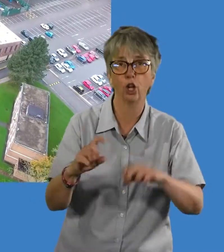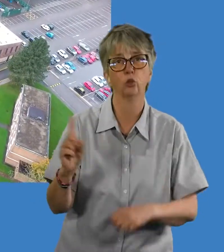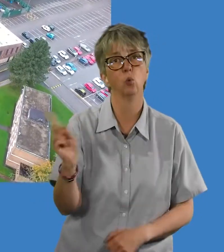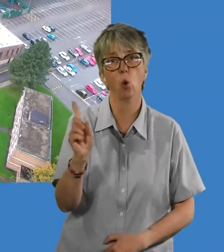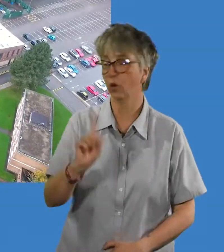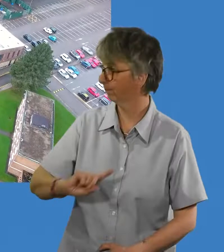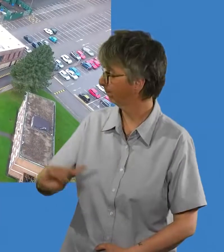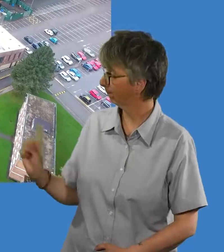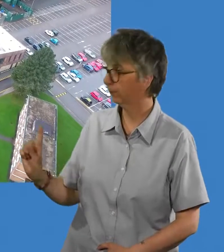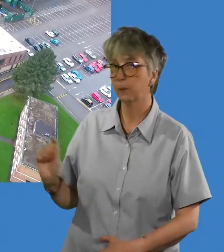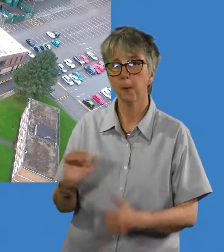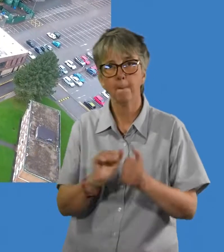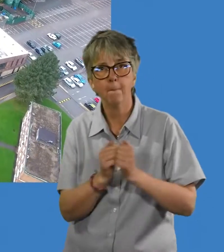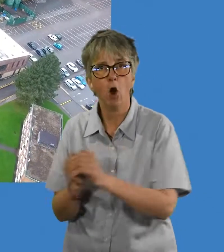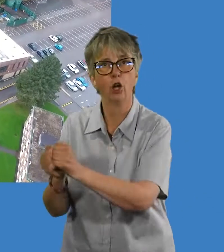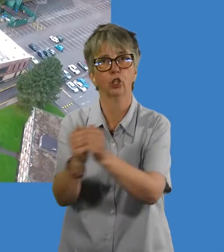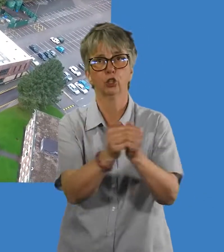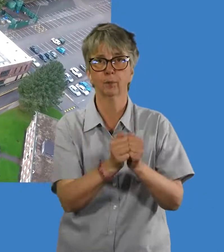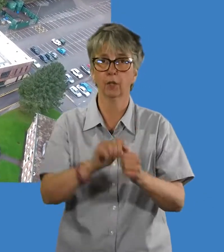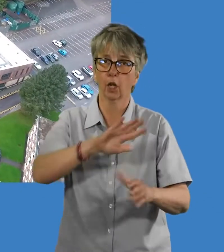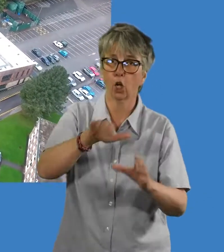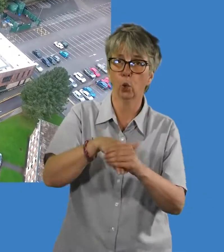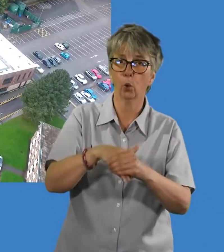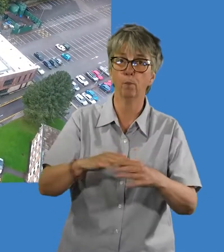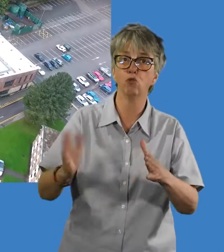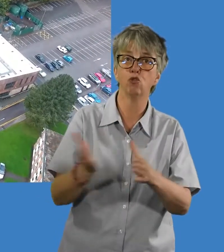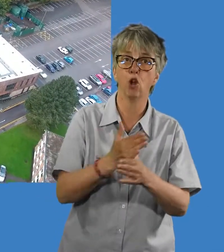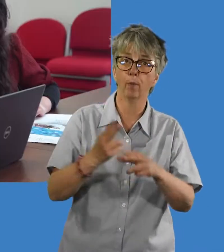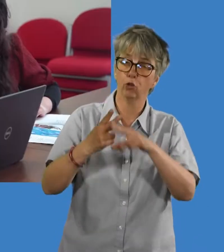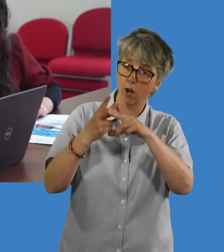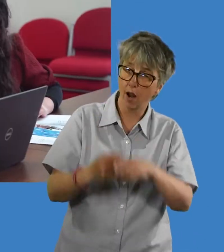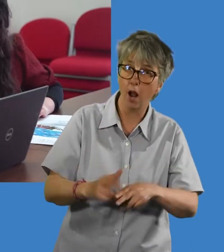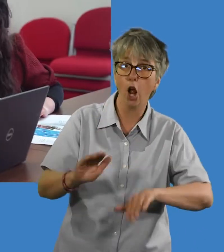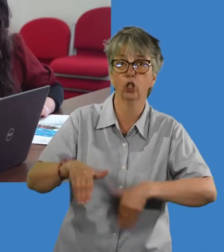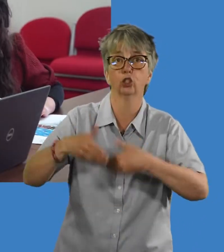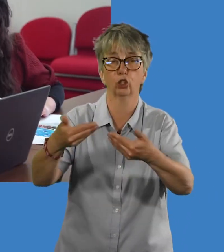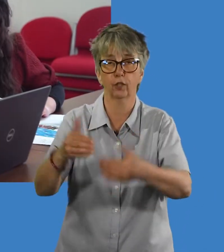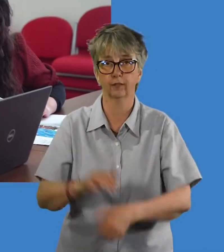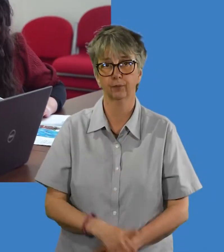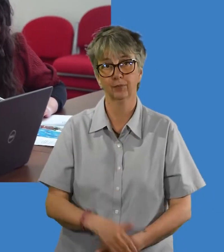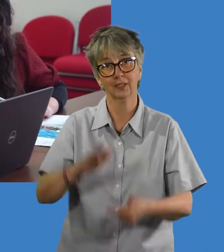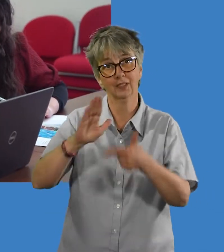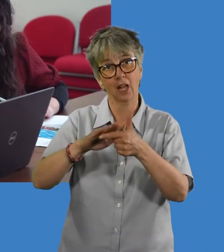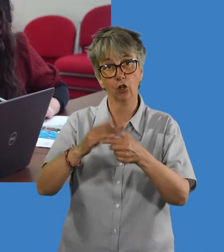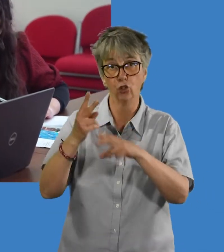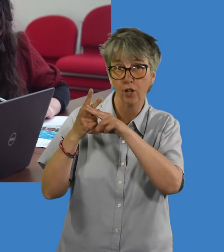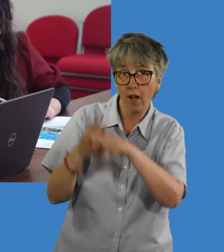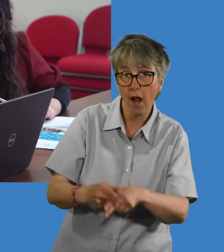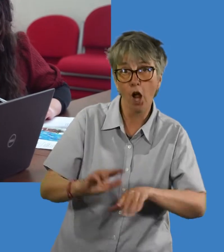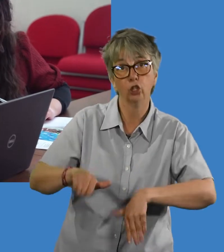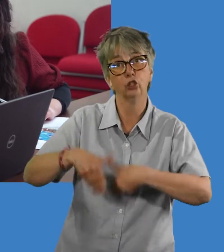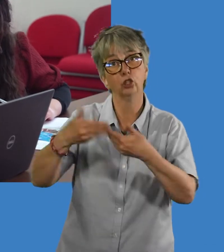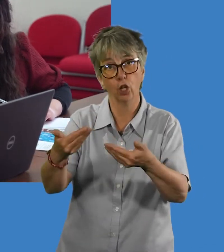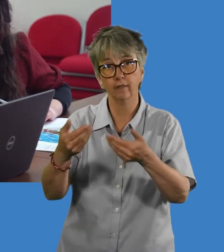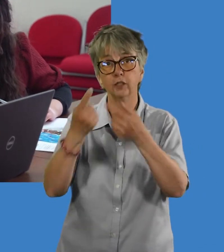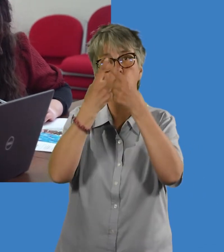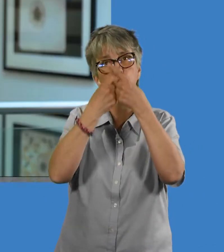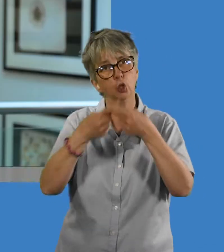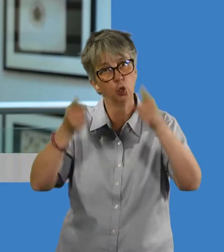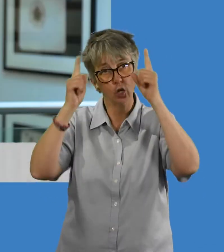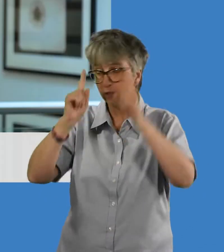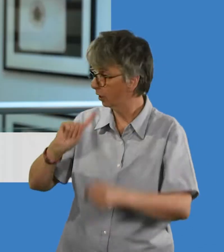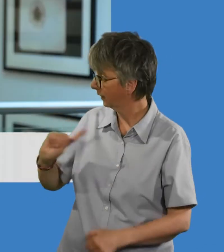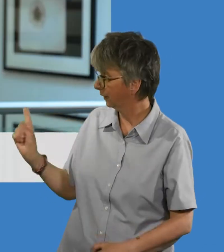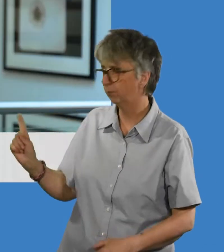partnership of primary care, secondary care and universities. Our aim is to ensure the findings of health research make it into practice